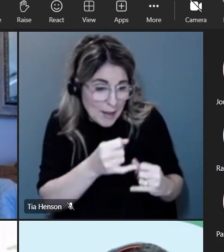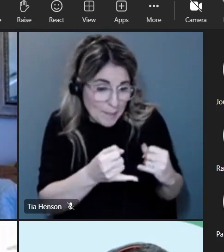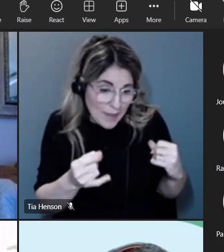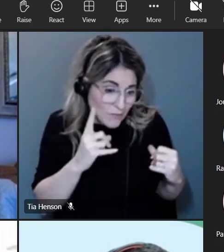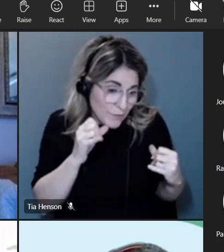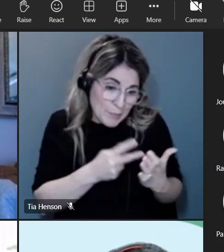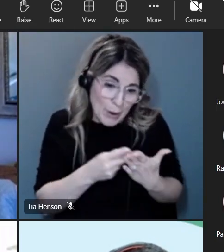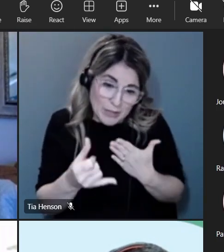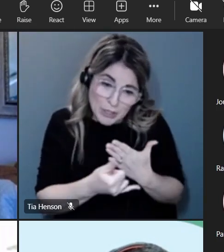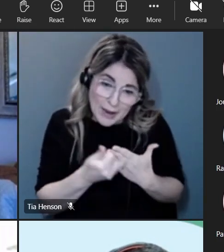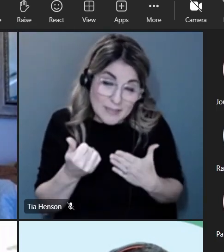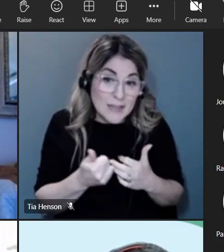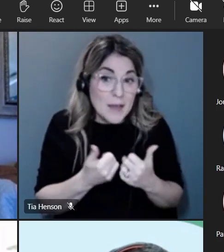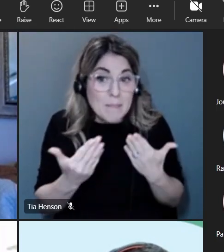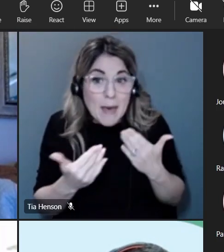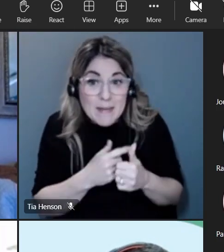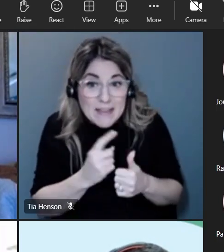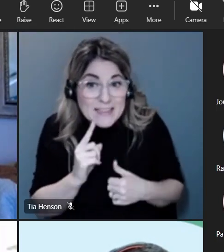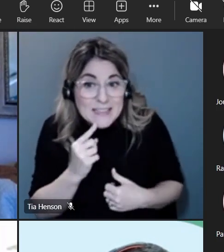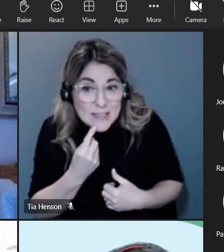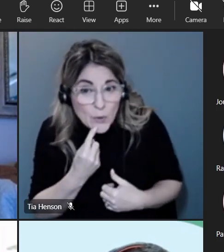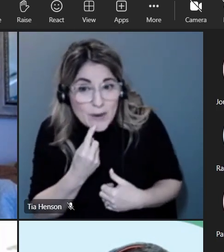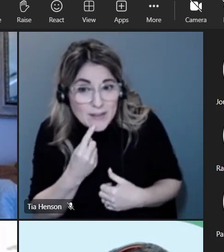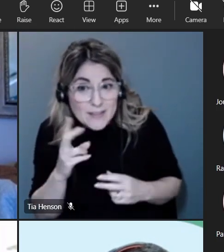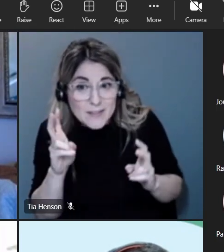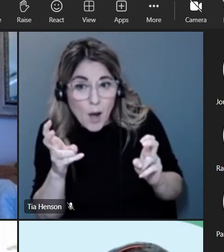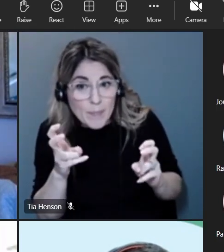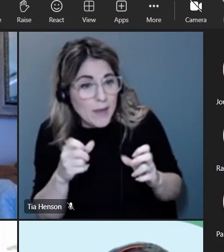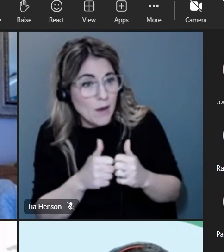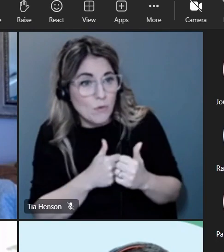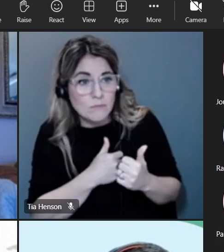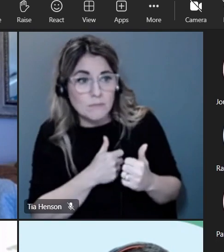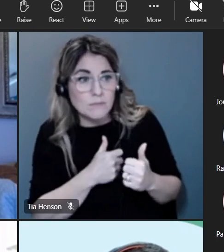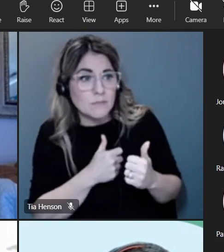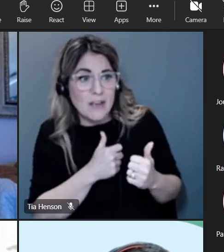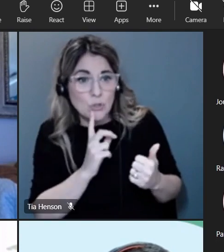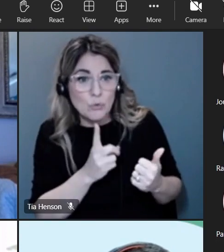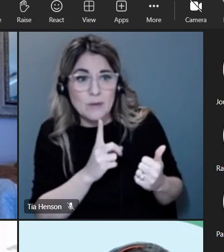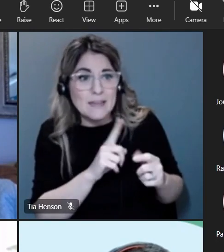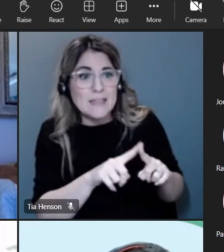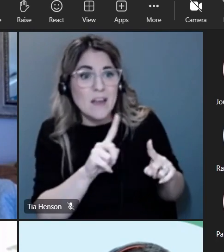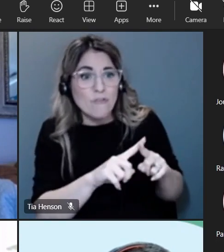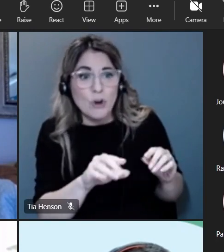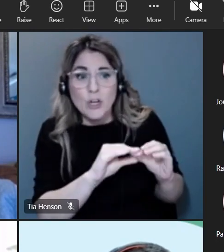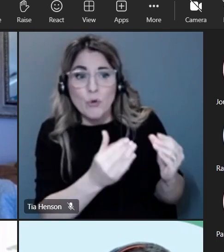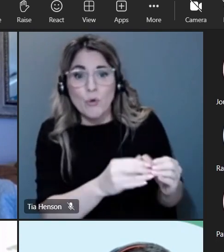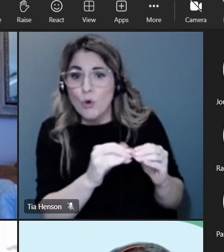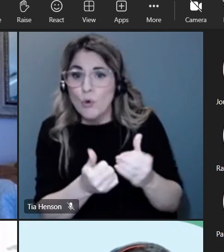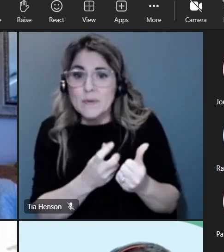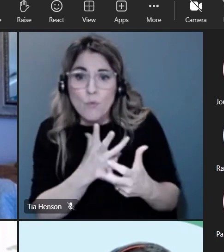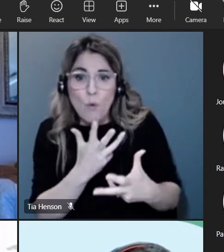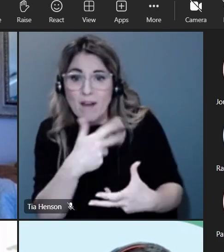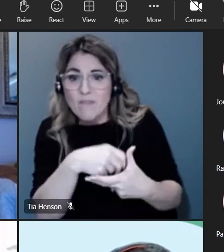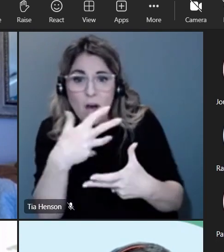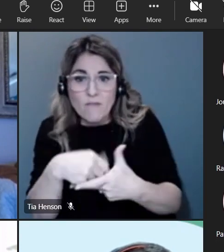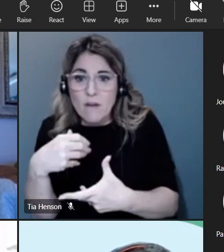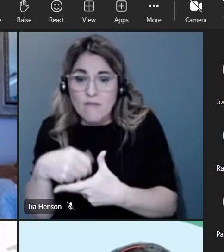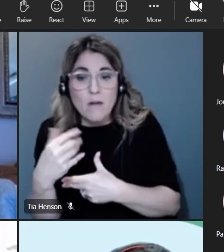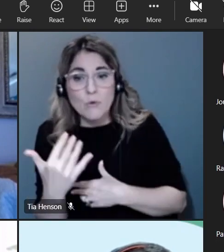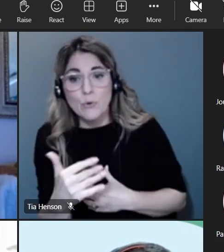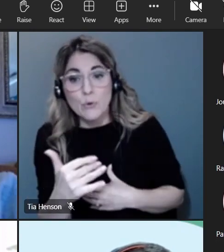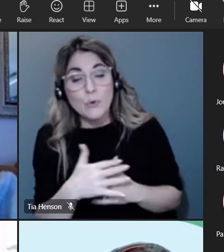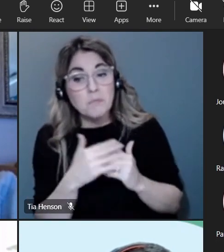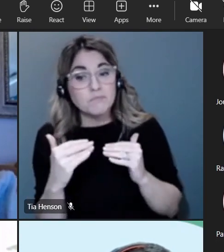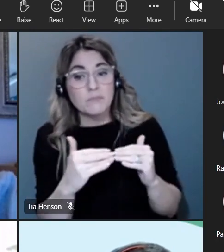could be something that is quite extended and and continues across different groups and we'll have some continuity um uh with